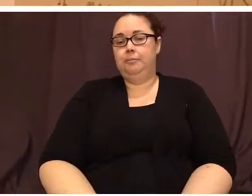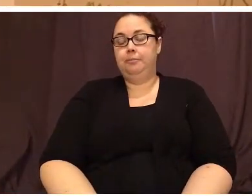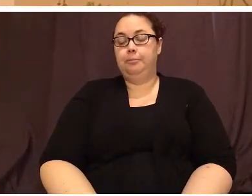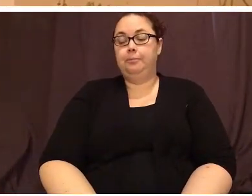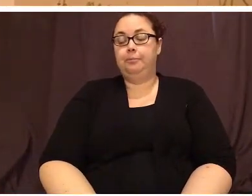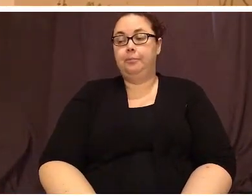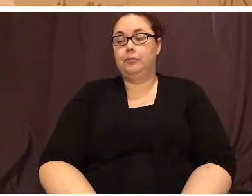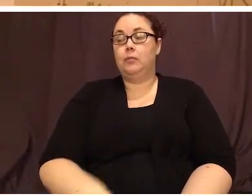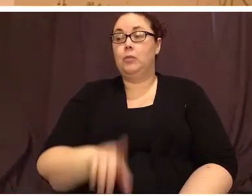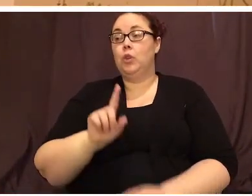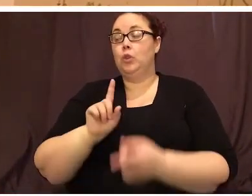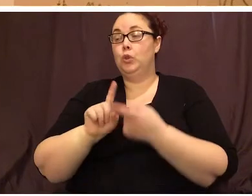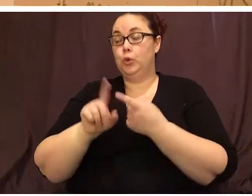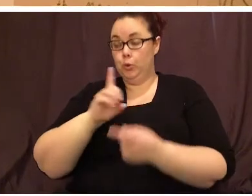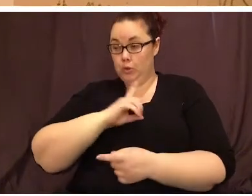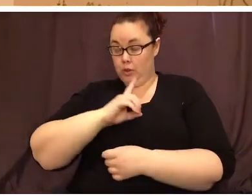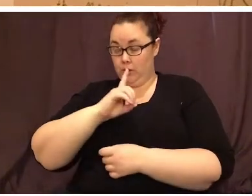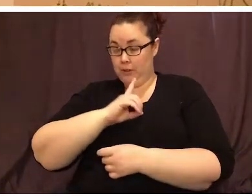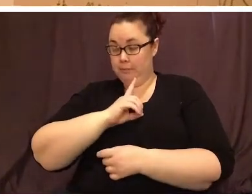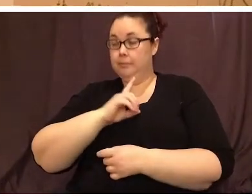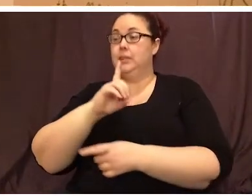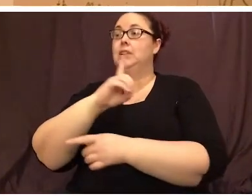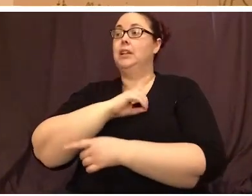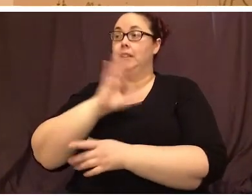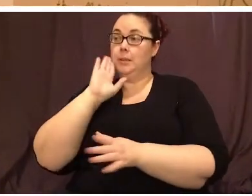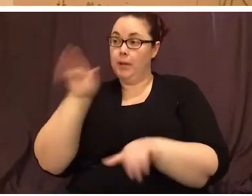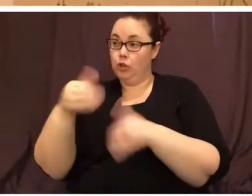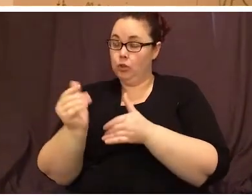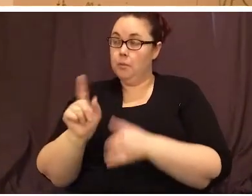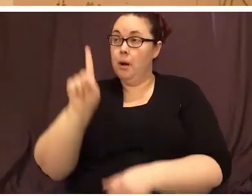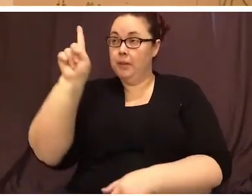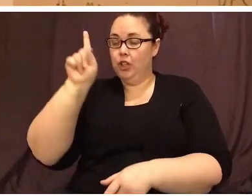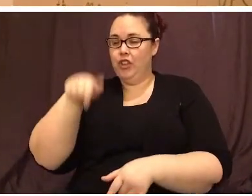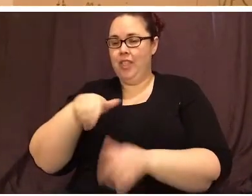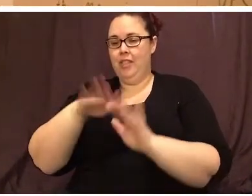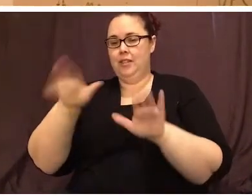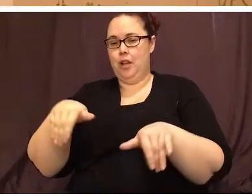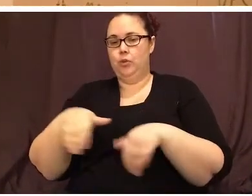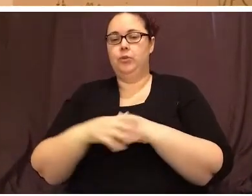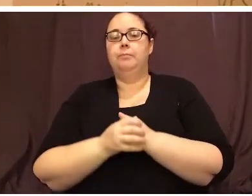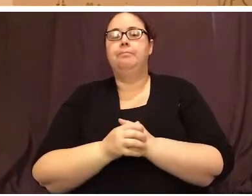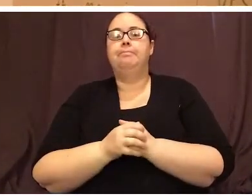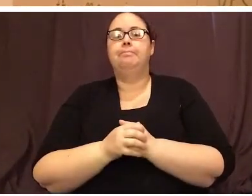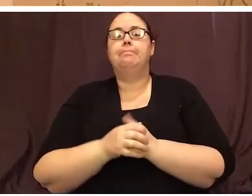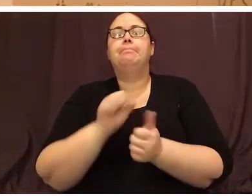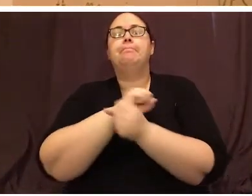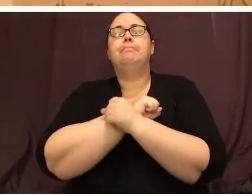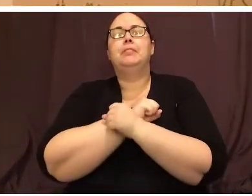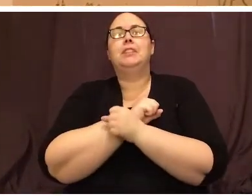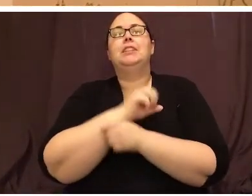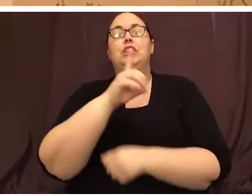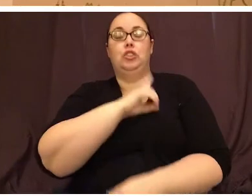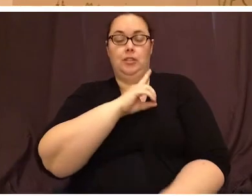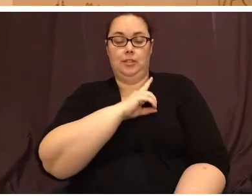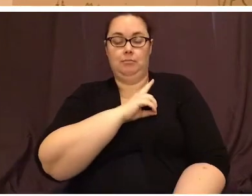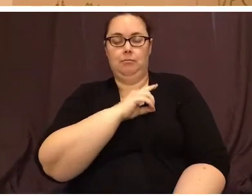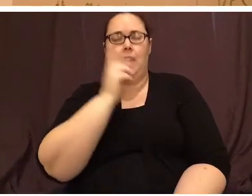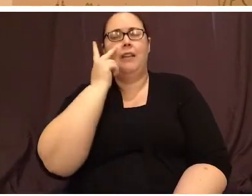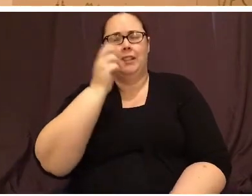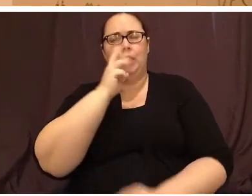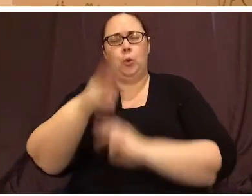To Duncan. Duncan's bedroom. Upstairs. This house. Dear Duncan. I've seen the world.